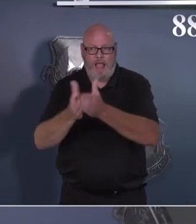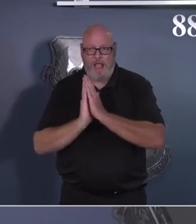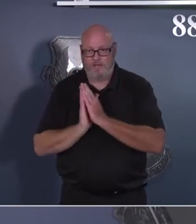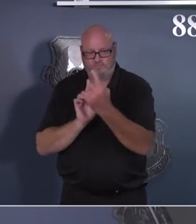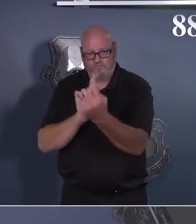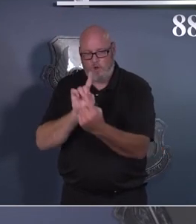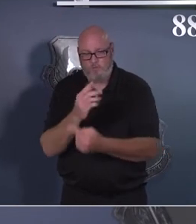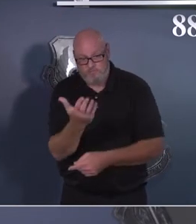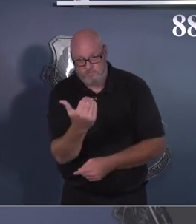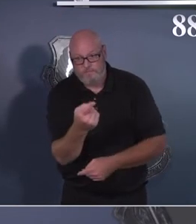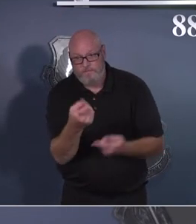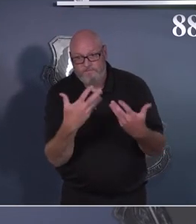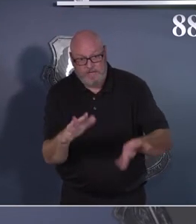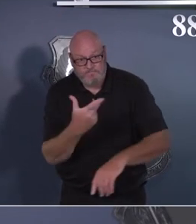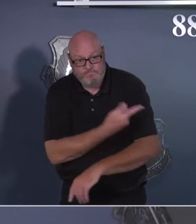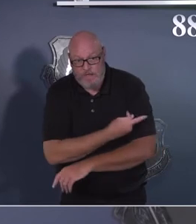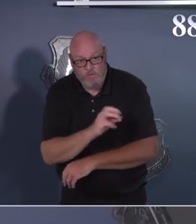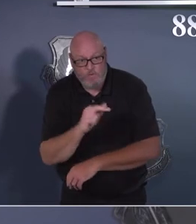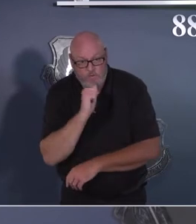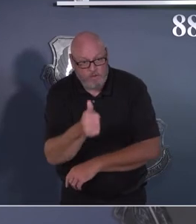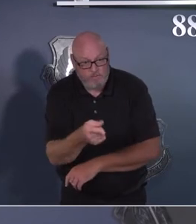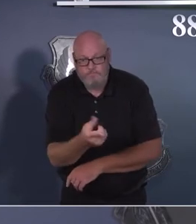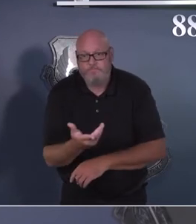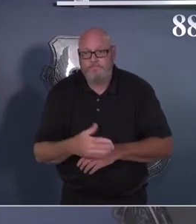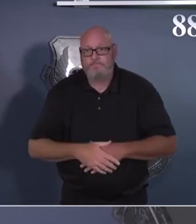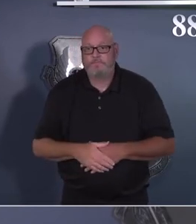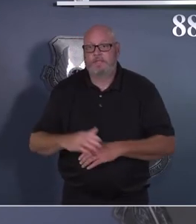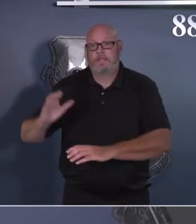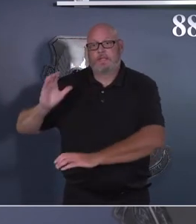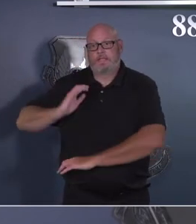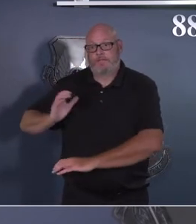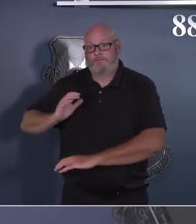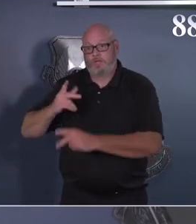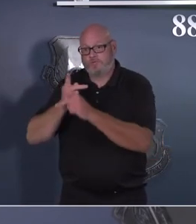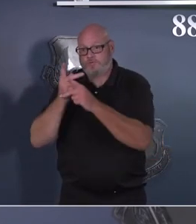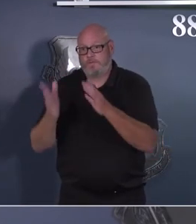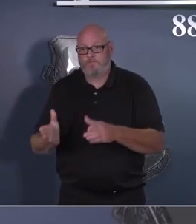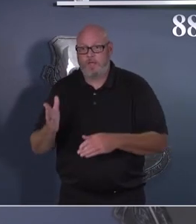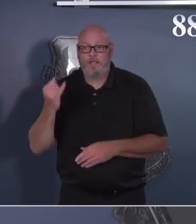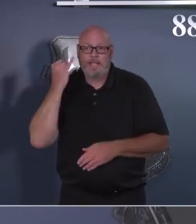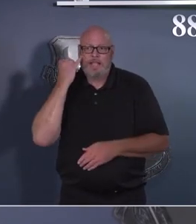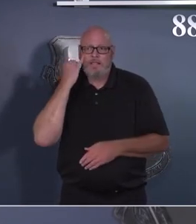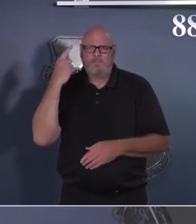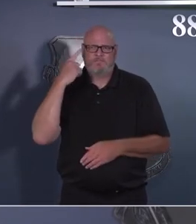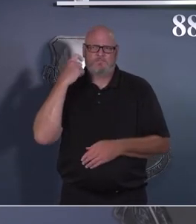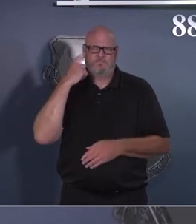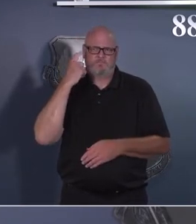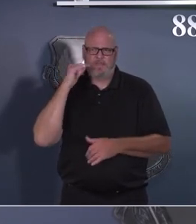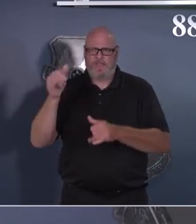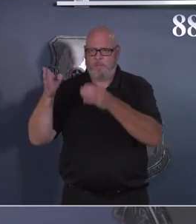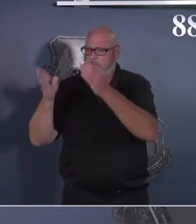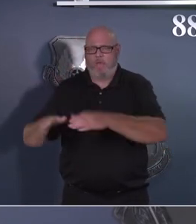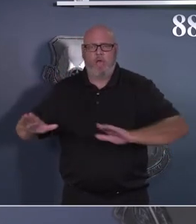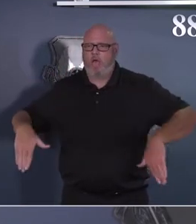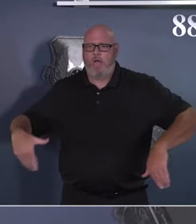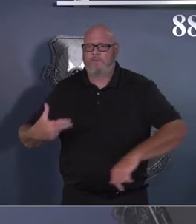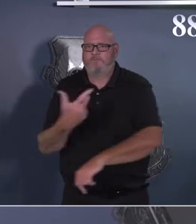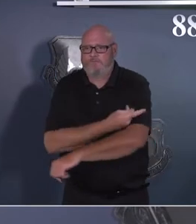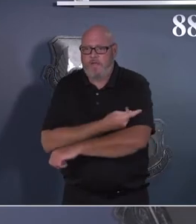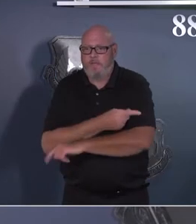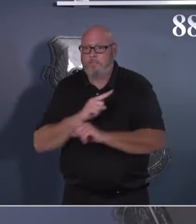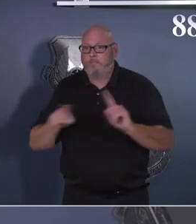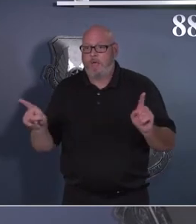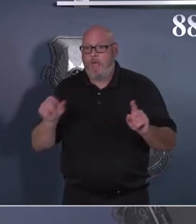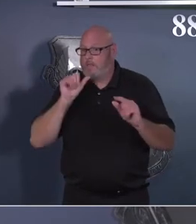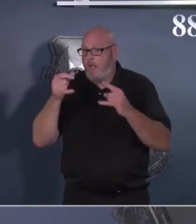is causably that somebody is not vaccinated, but is is not going on not not wearing a